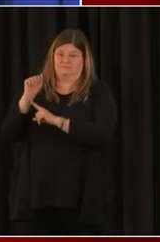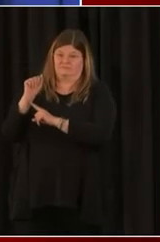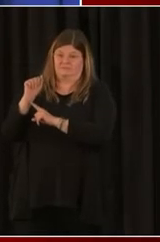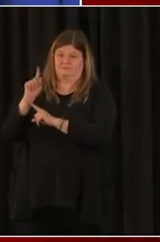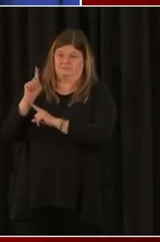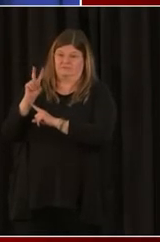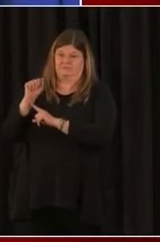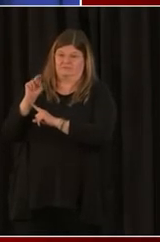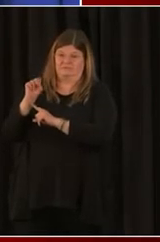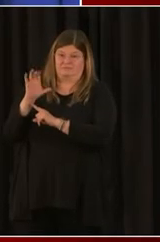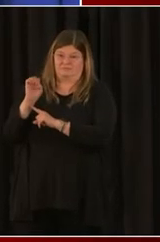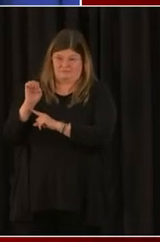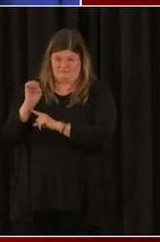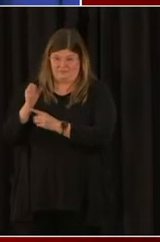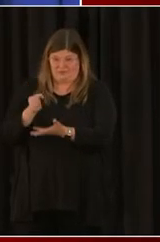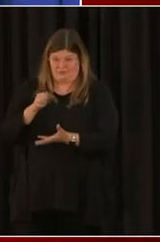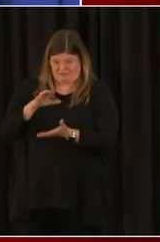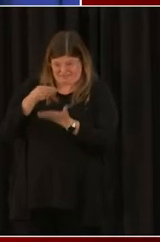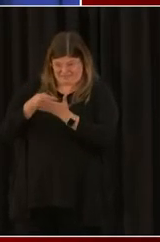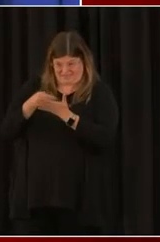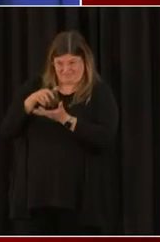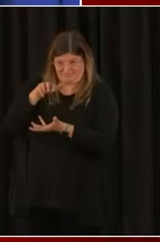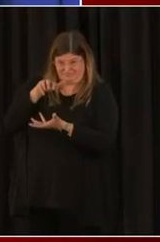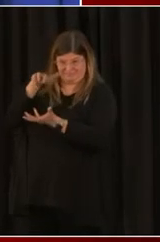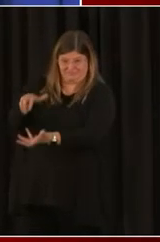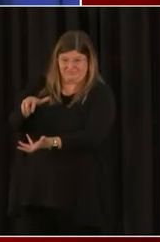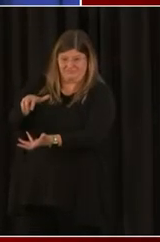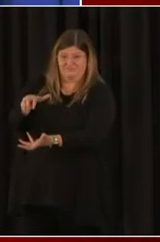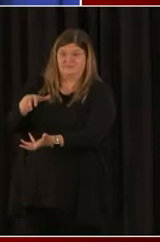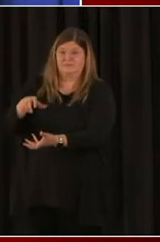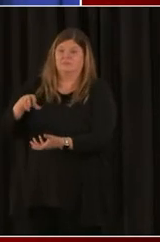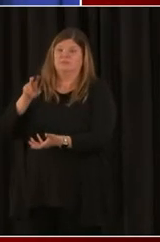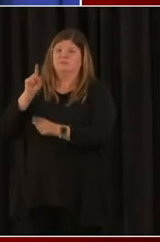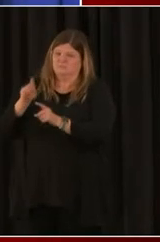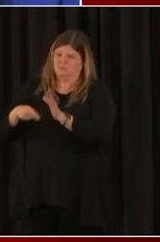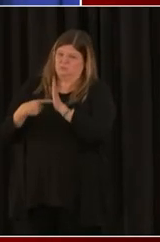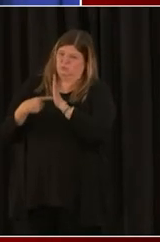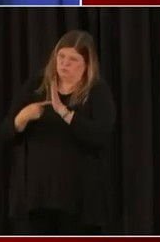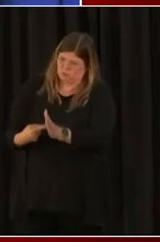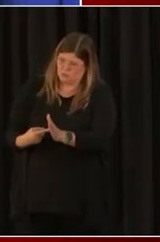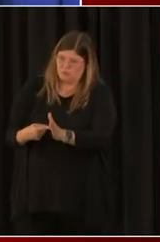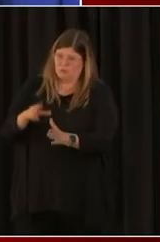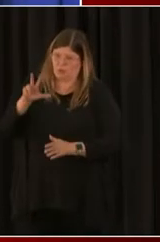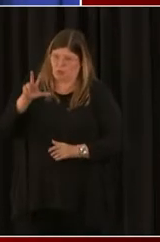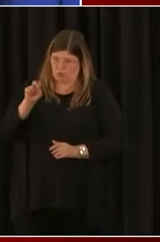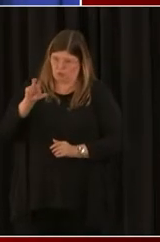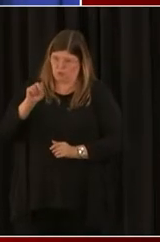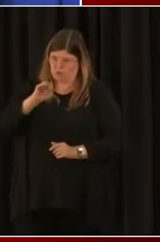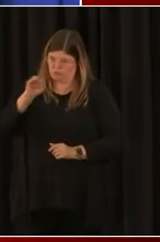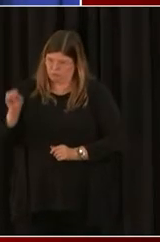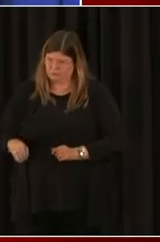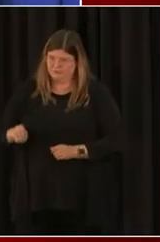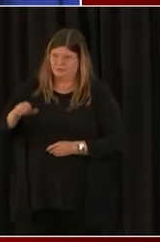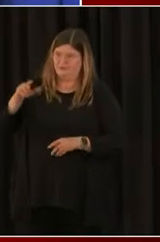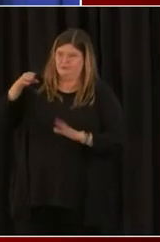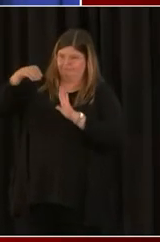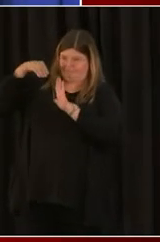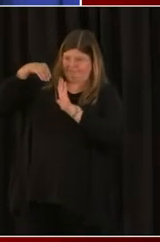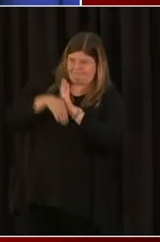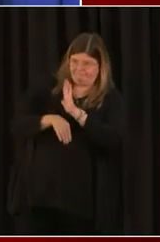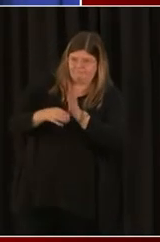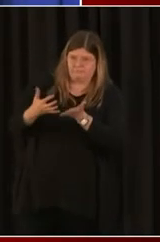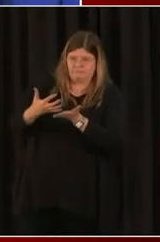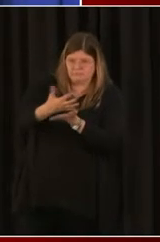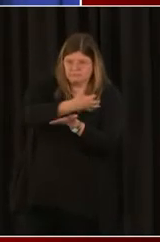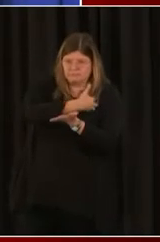demonstrate, for the advance grant, you have to demonstrate a 30% reduction in gross receipts in any eight-week period between